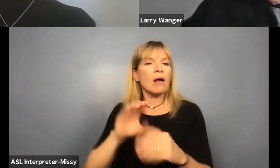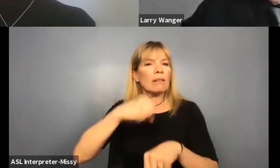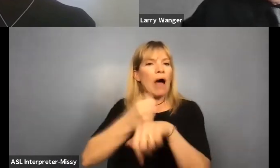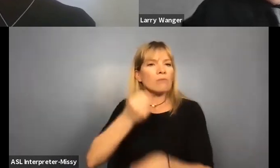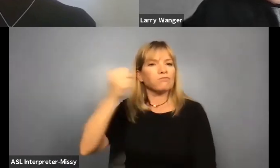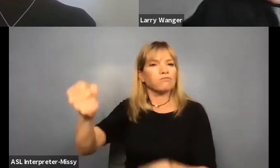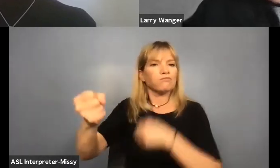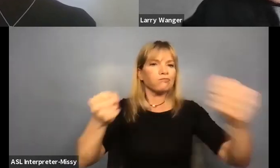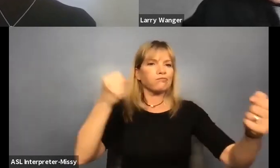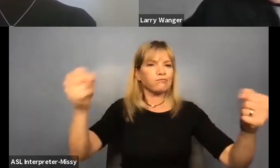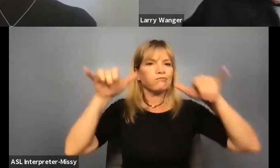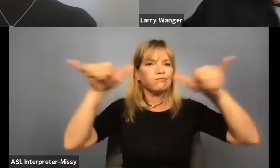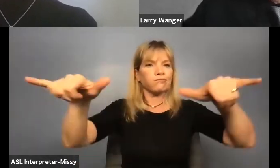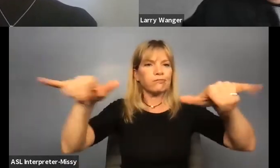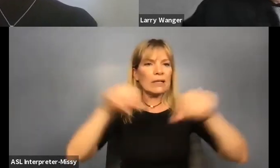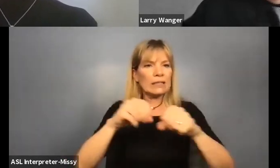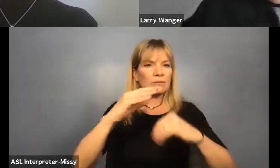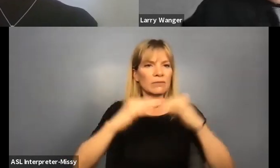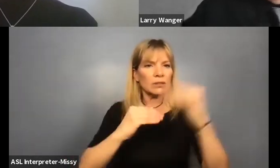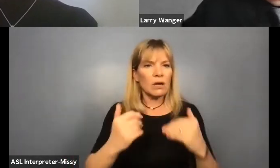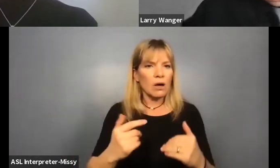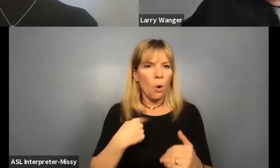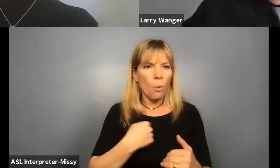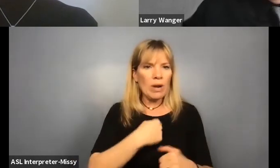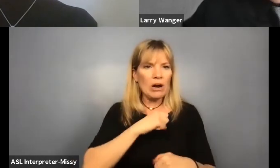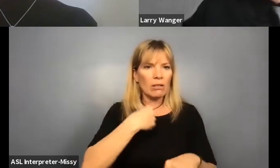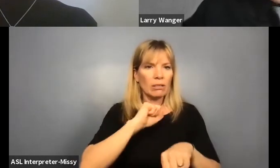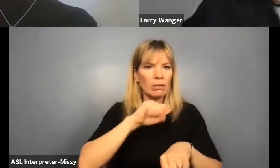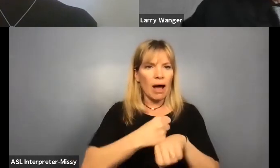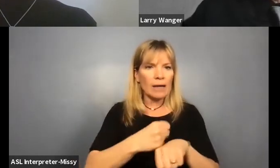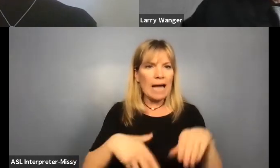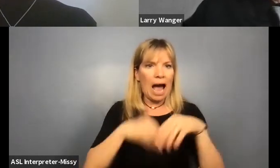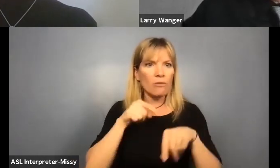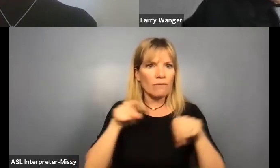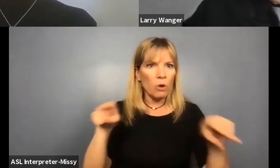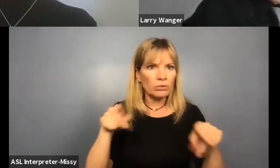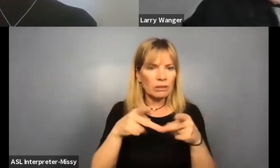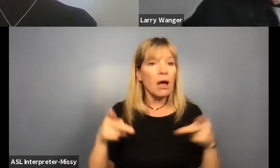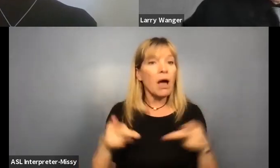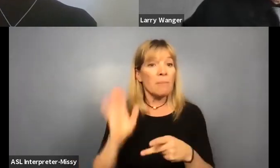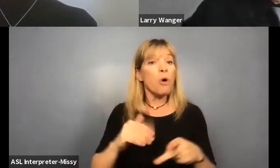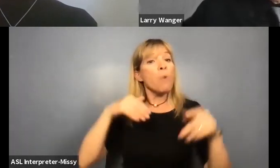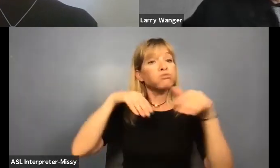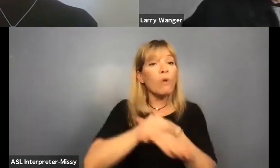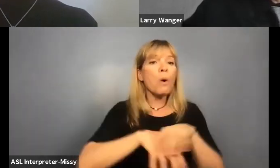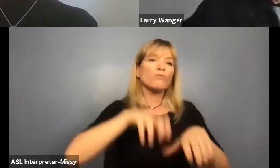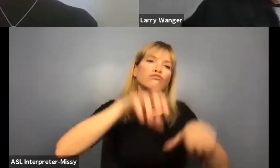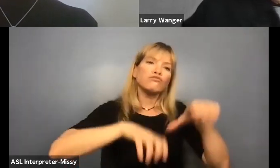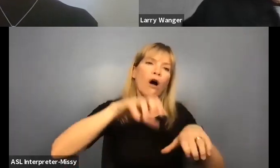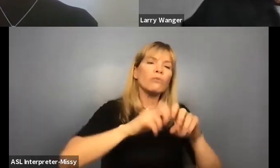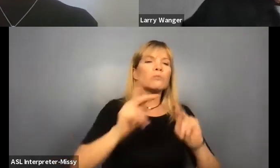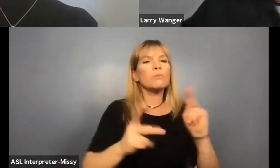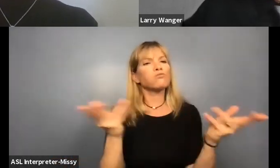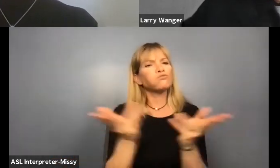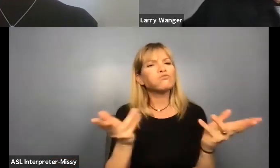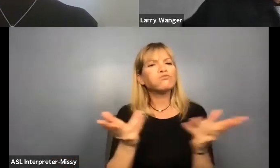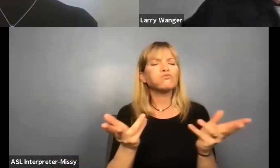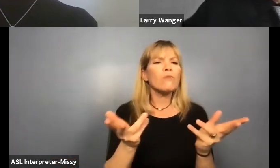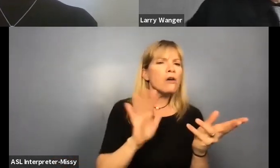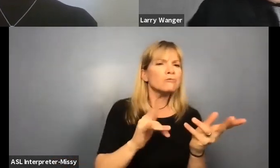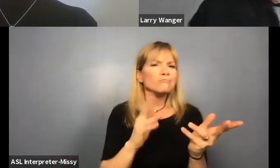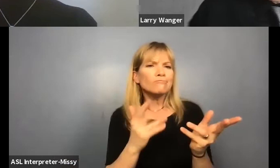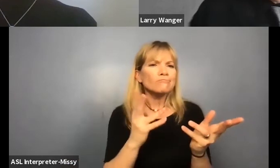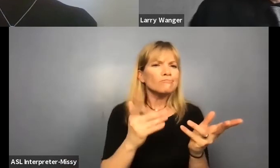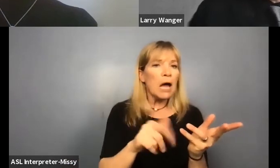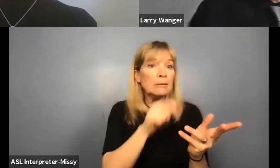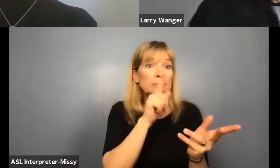facilities and we're locked out. It used to be, we could go in and talk to these folks and, you know, kind of